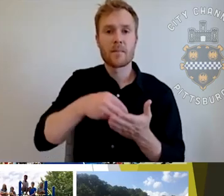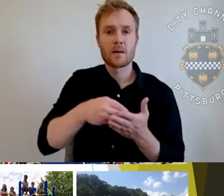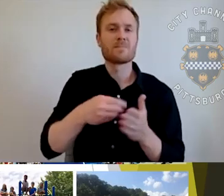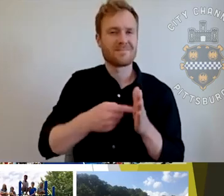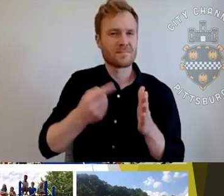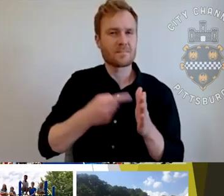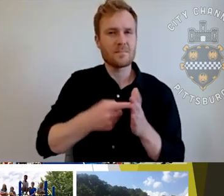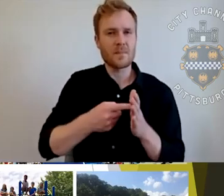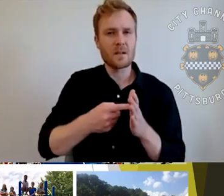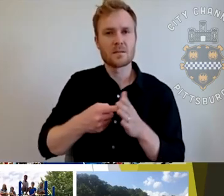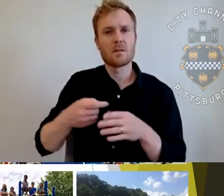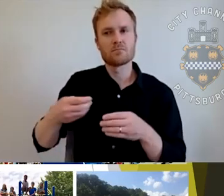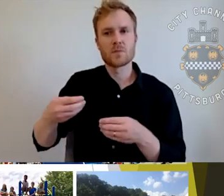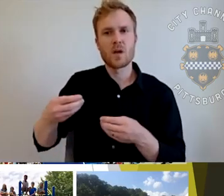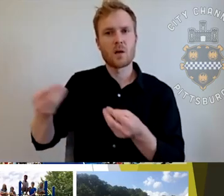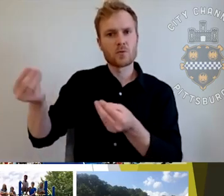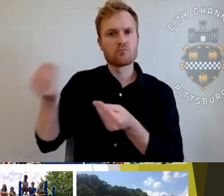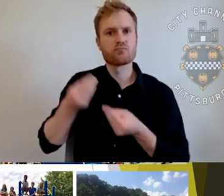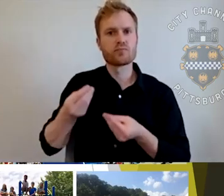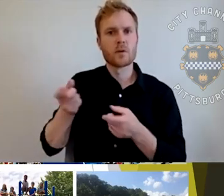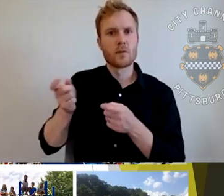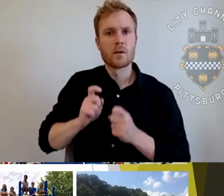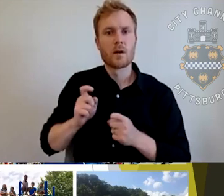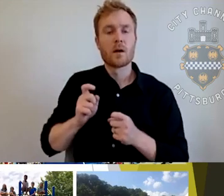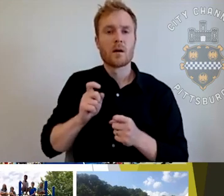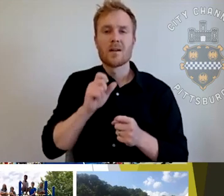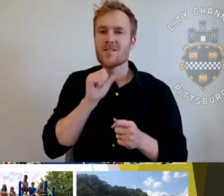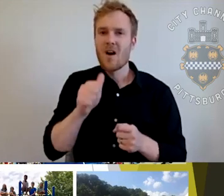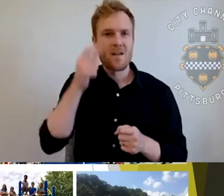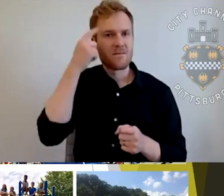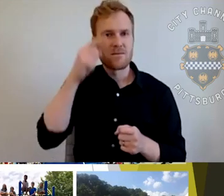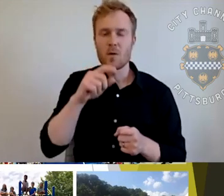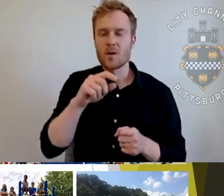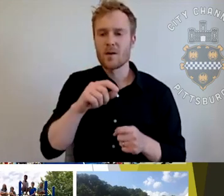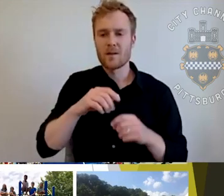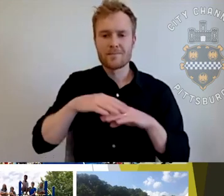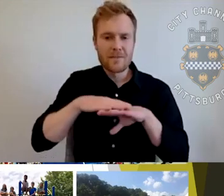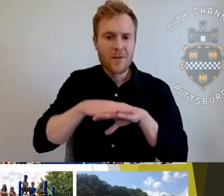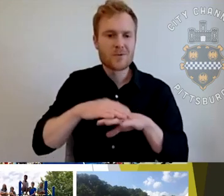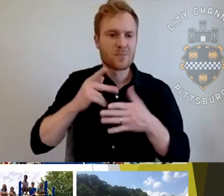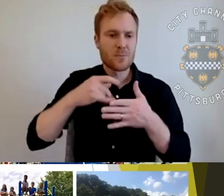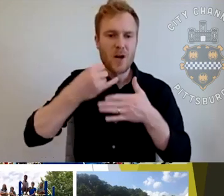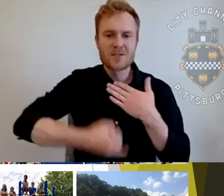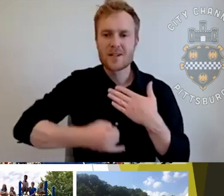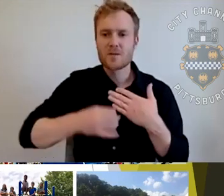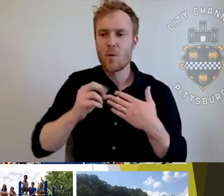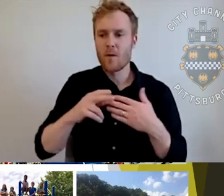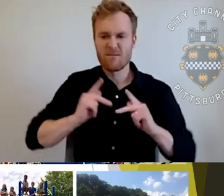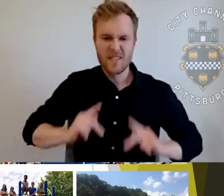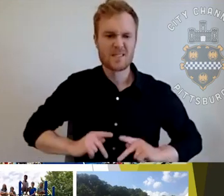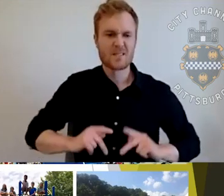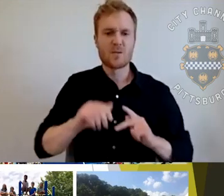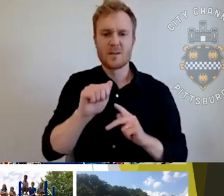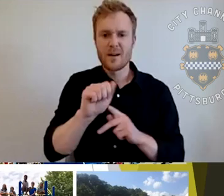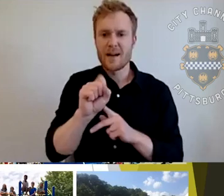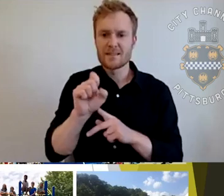in, but don't go to an infrastructure project, um, you know, physical asset development project, but they are